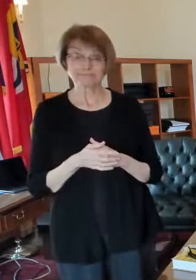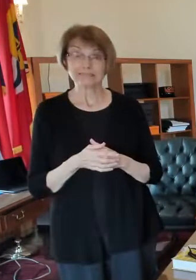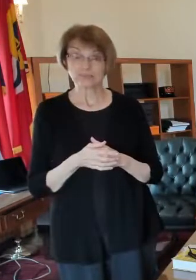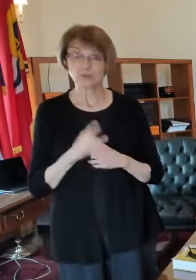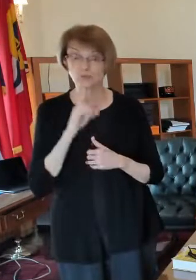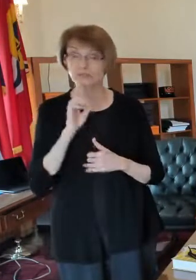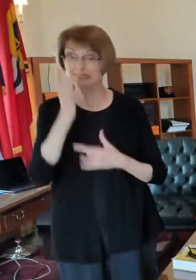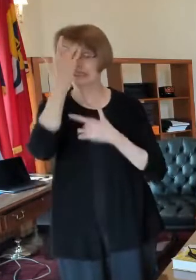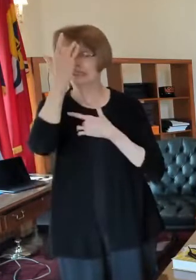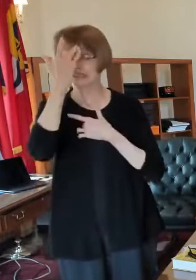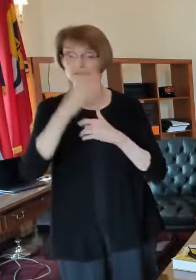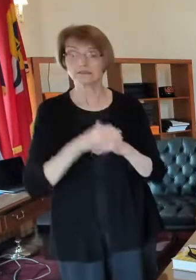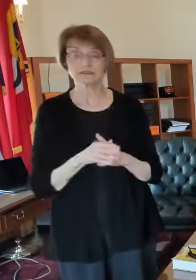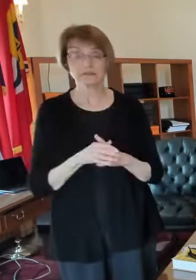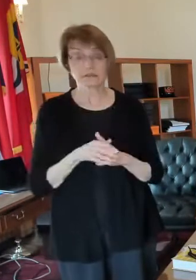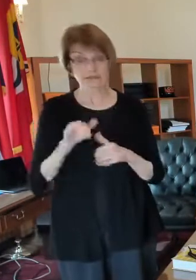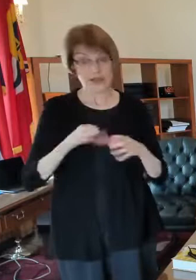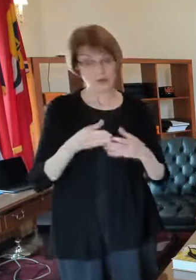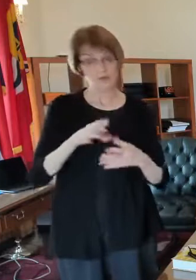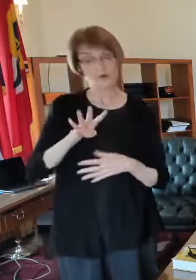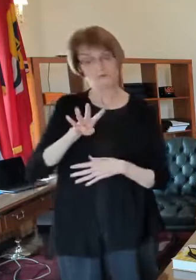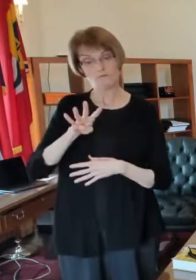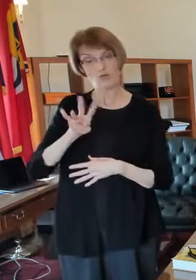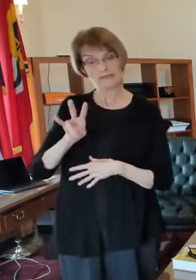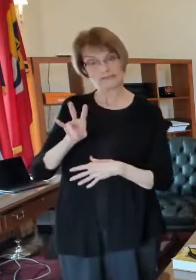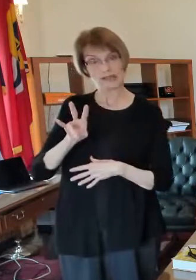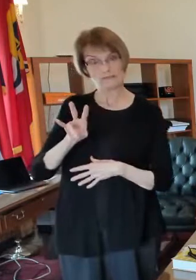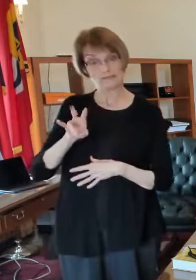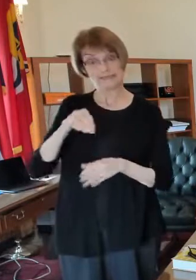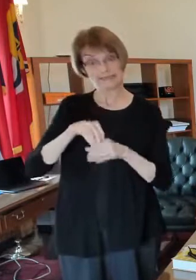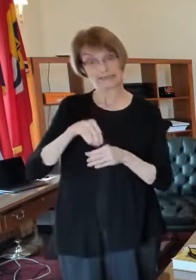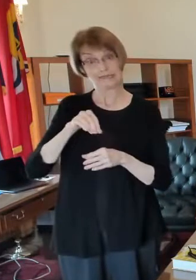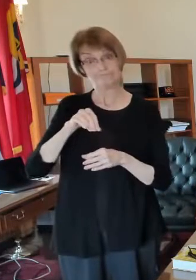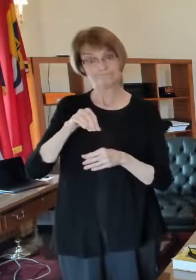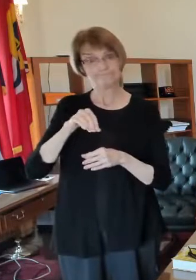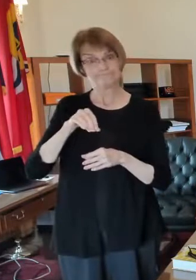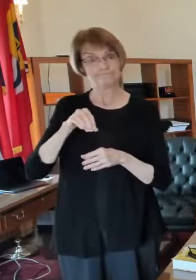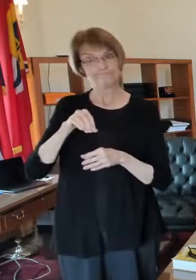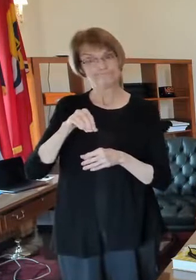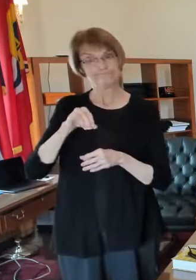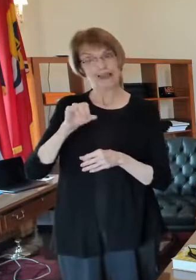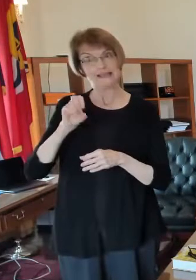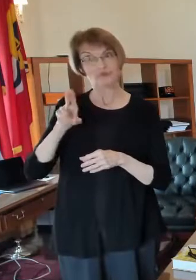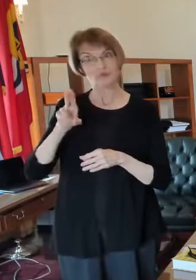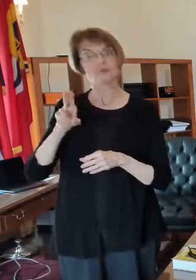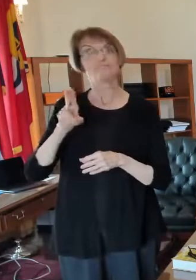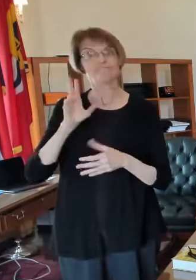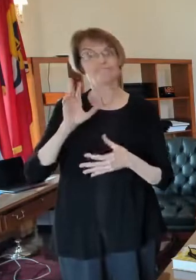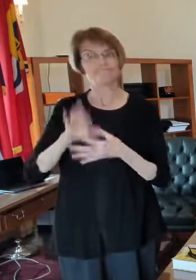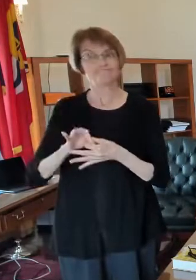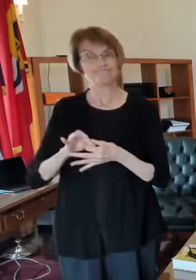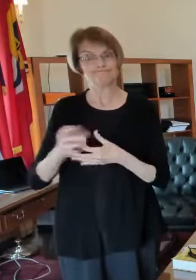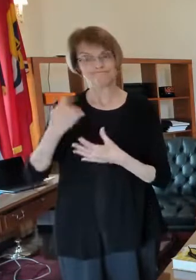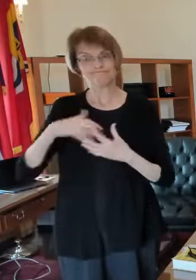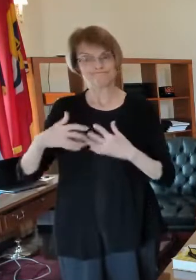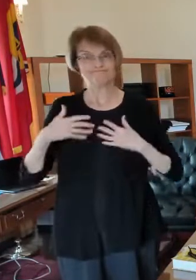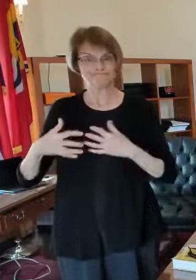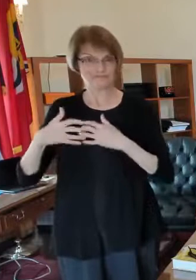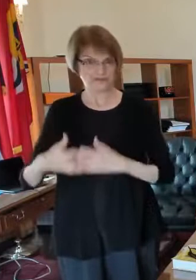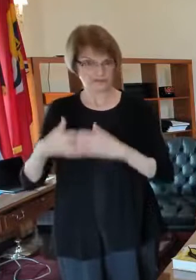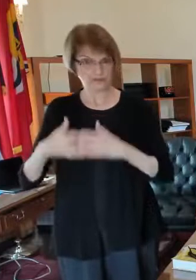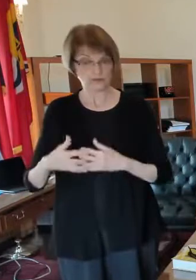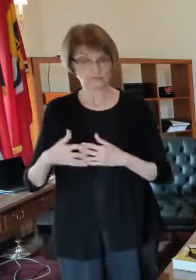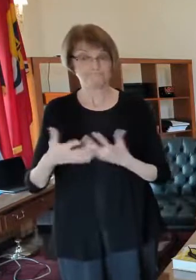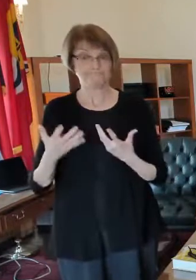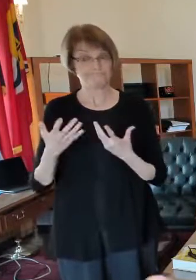pretty ill and 47 of the 70 are on ventilators so there continue to be some seriously ill people but